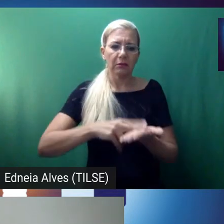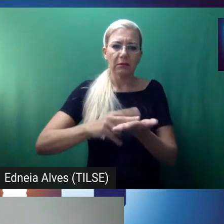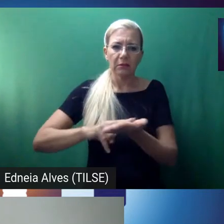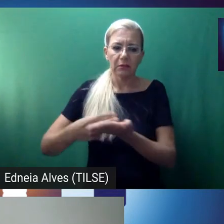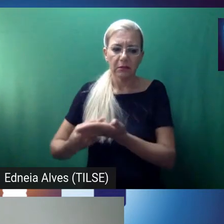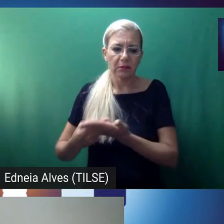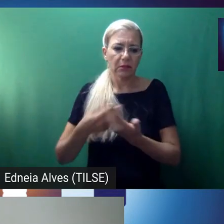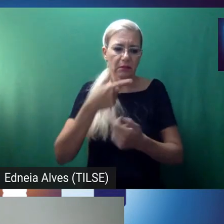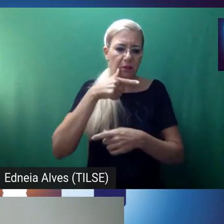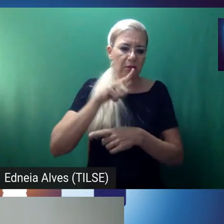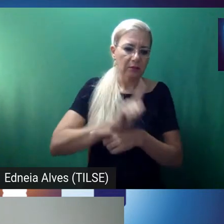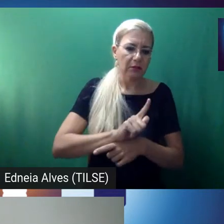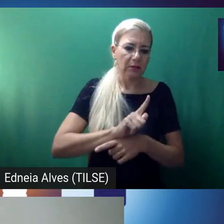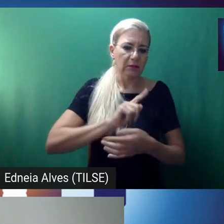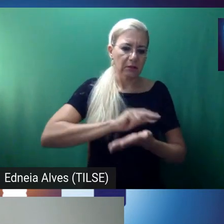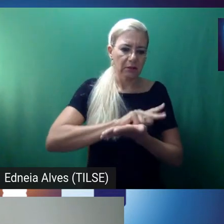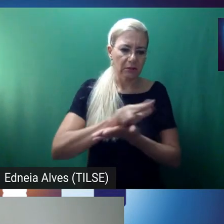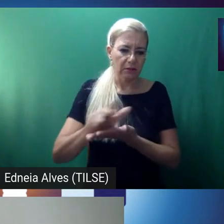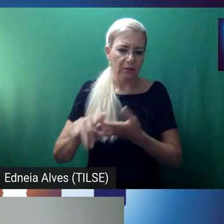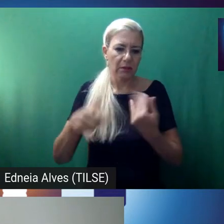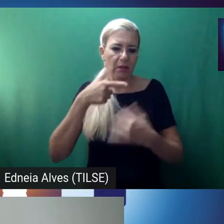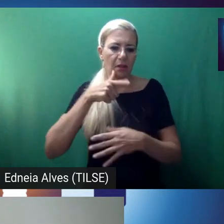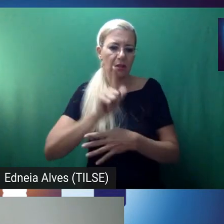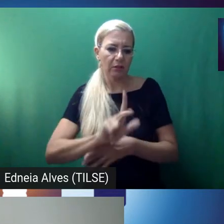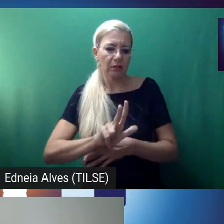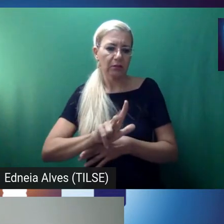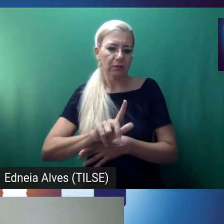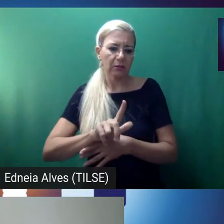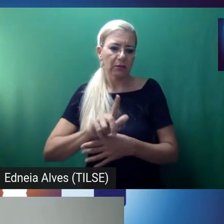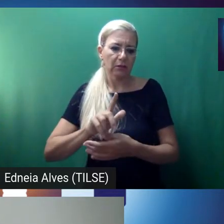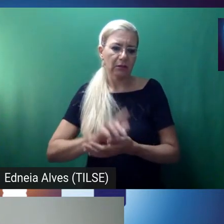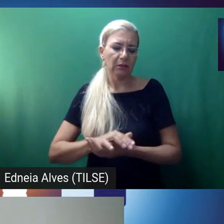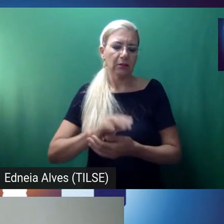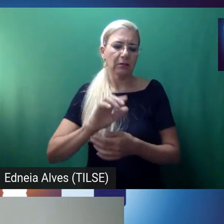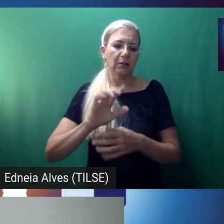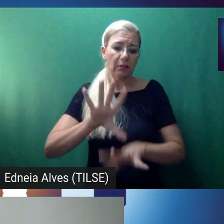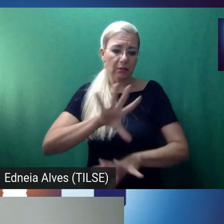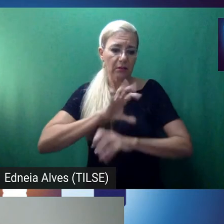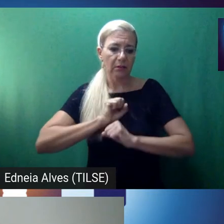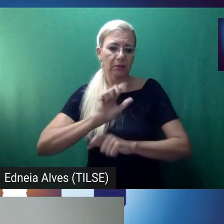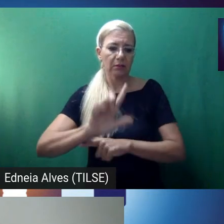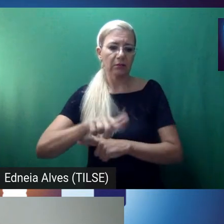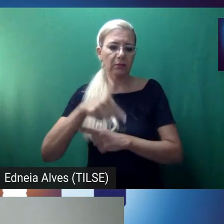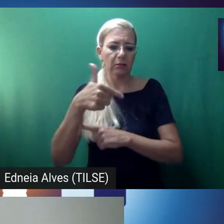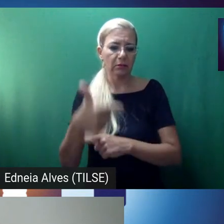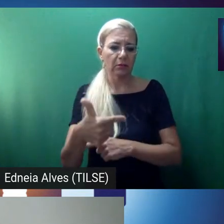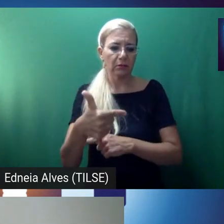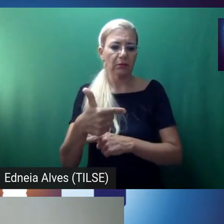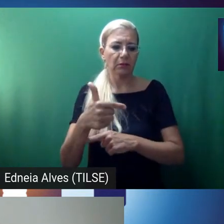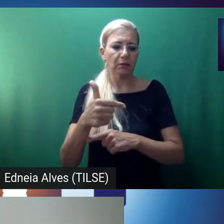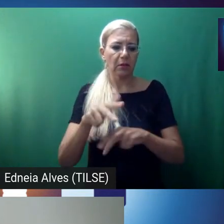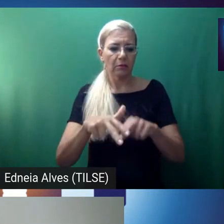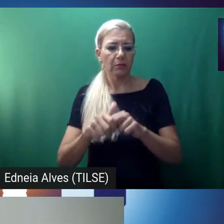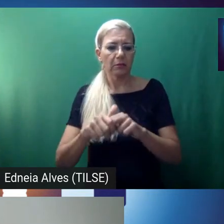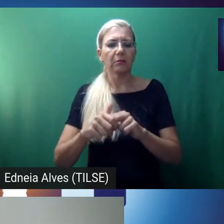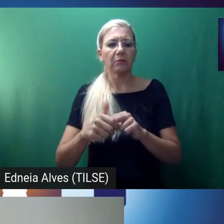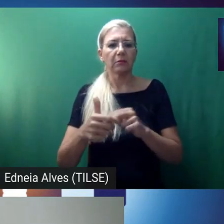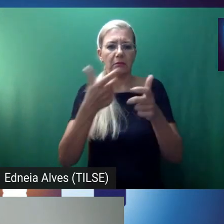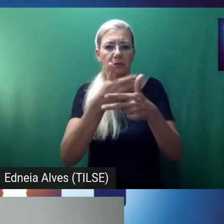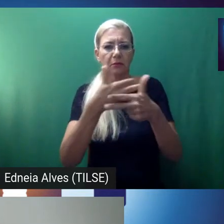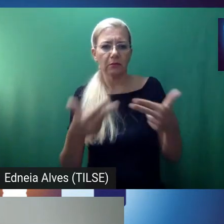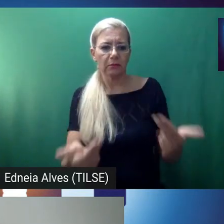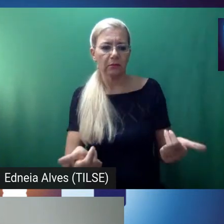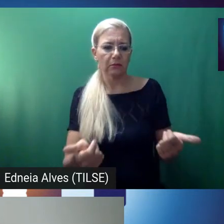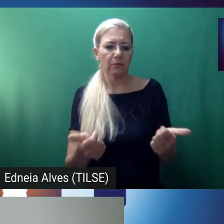drawing upon the first language to support acquisition of the second language. It's not a bad thing if it's used